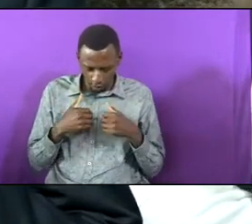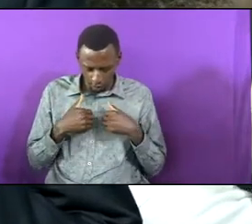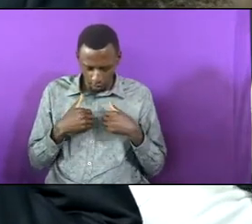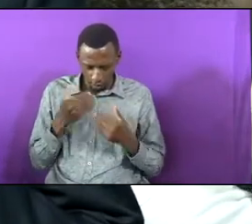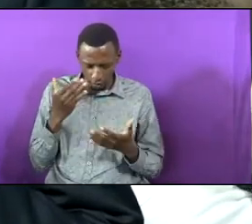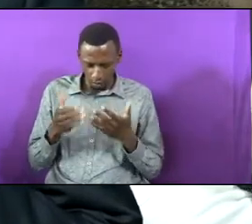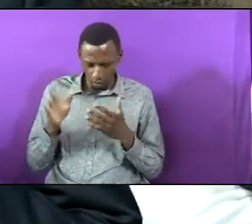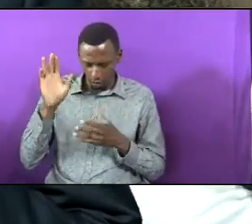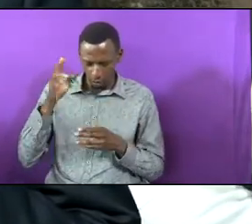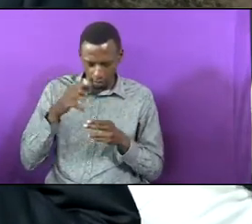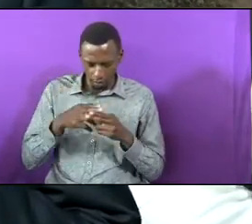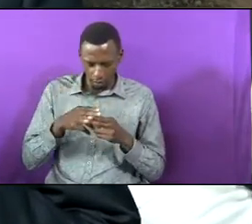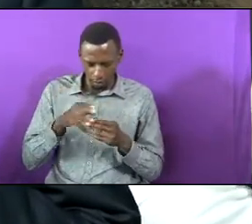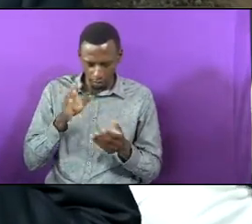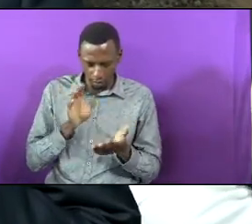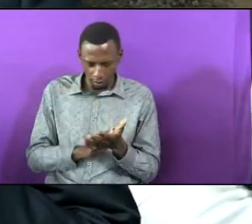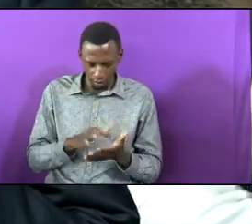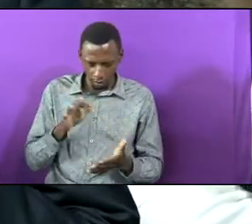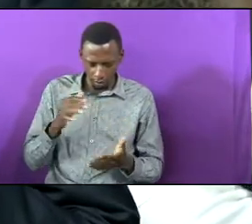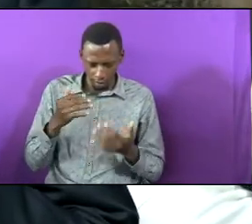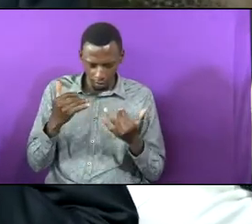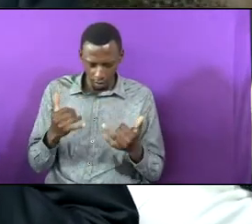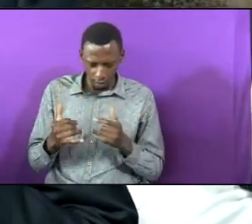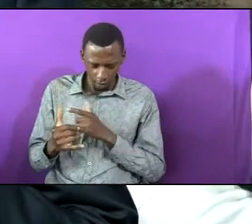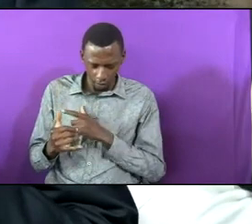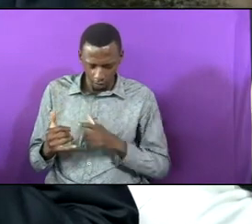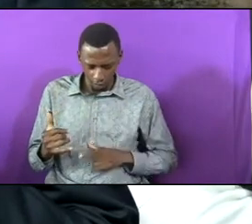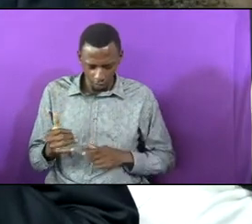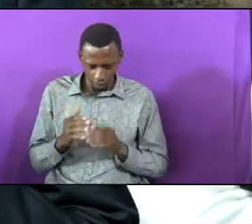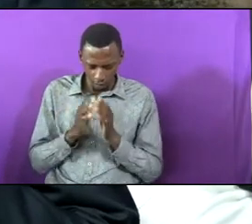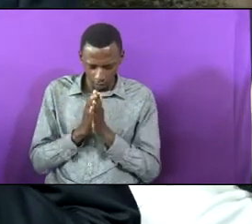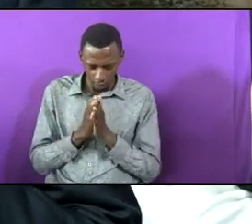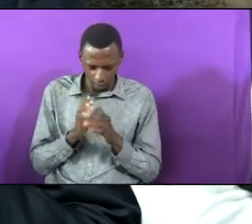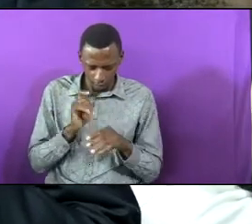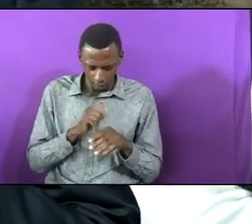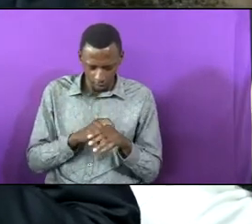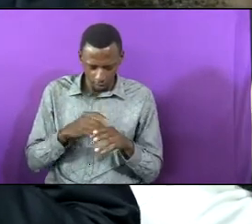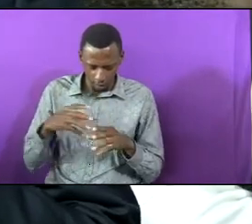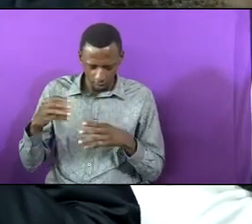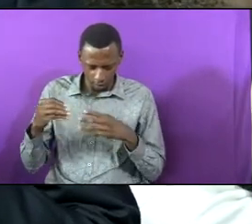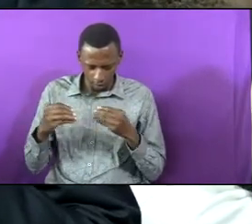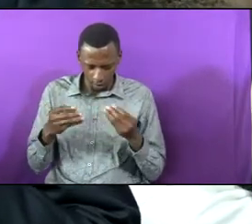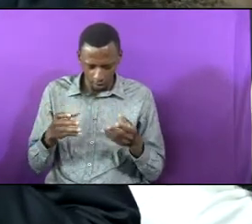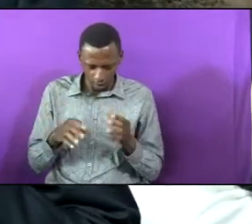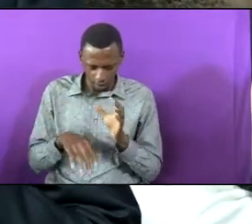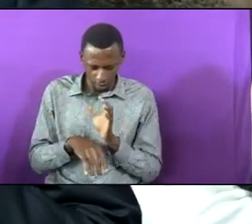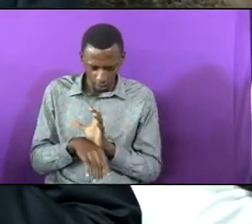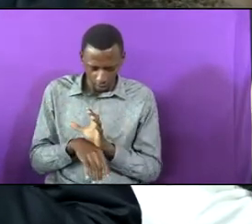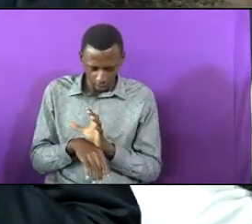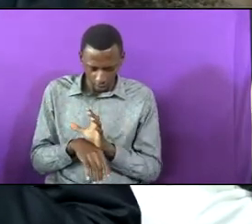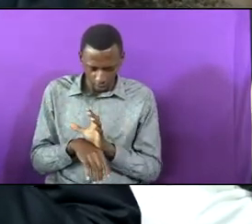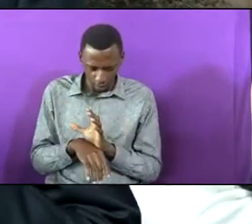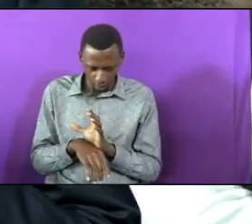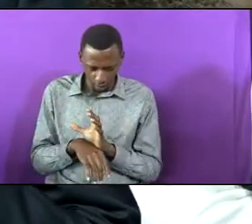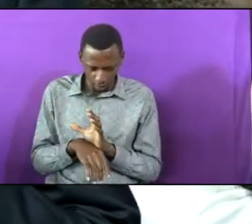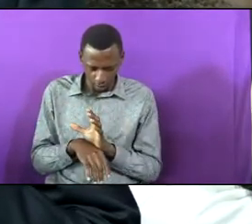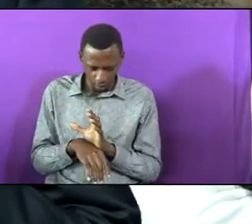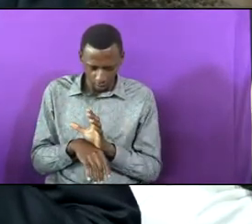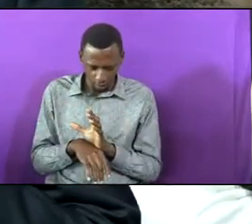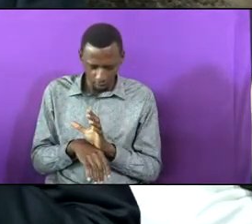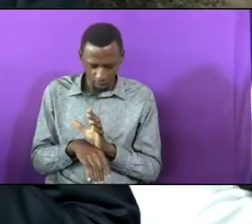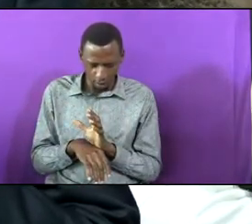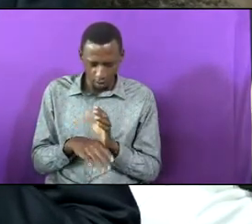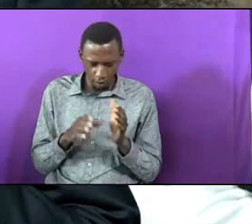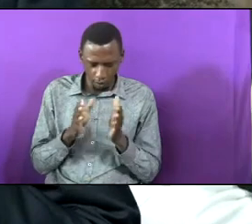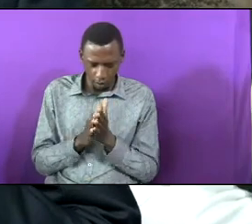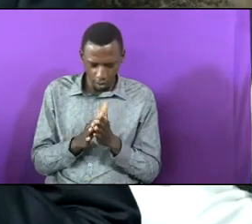be glorified. Now Lord we pray that as we leave this church we leave not your presence but with your blessings